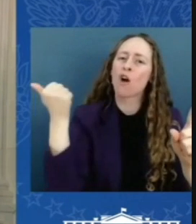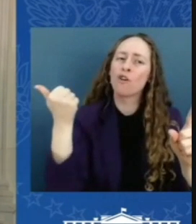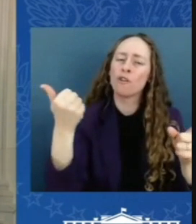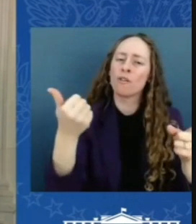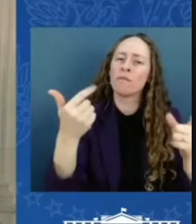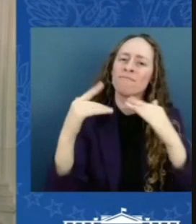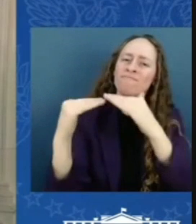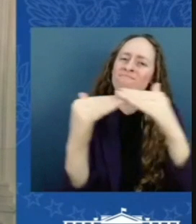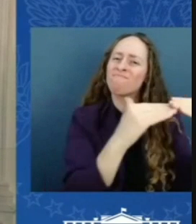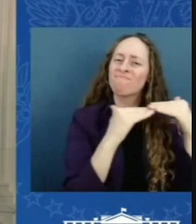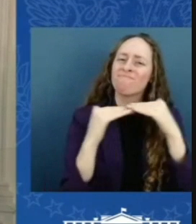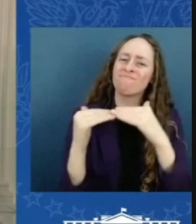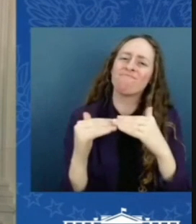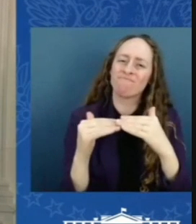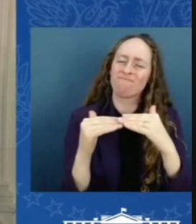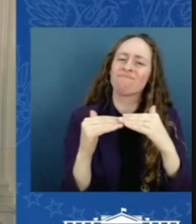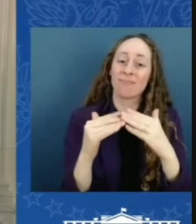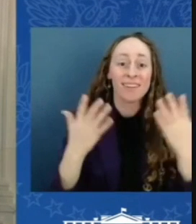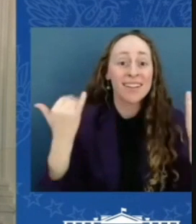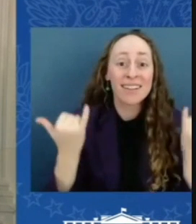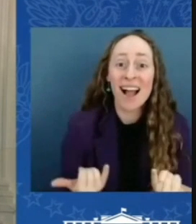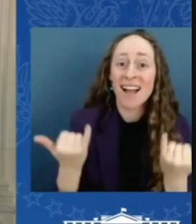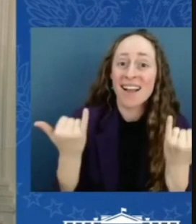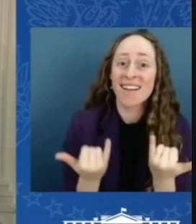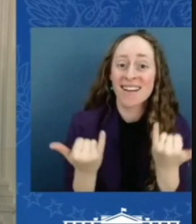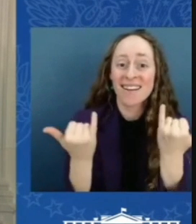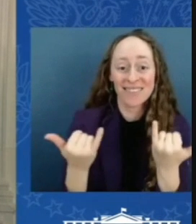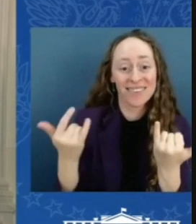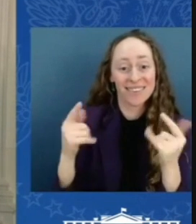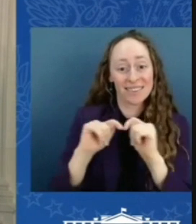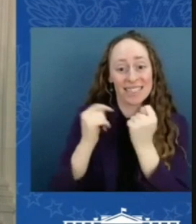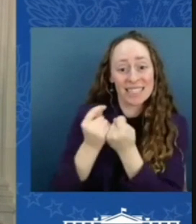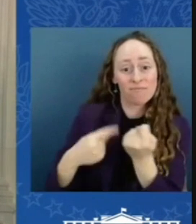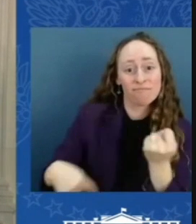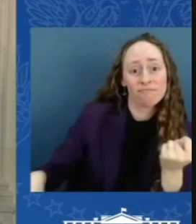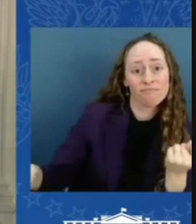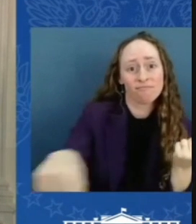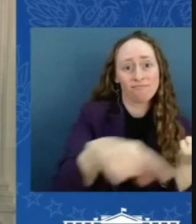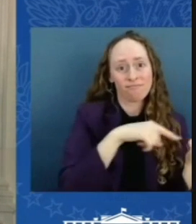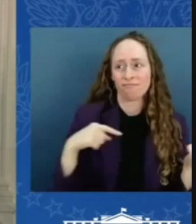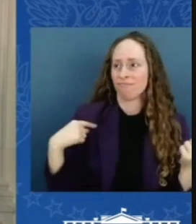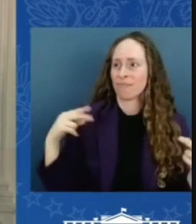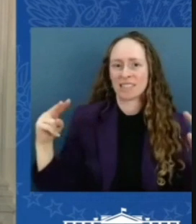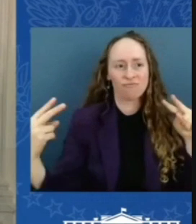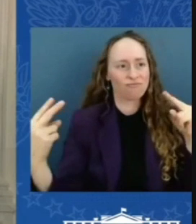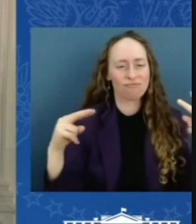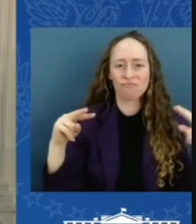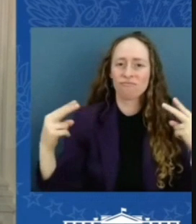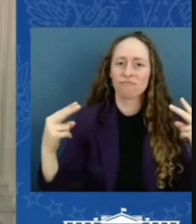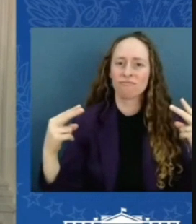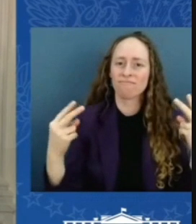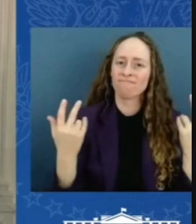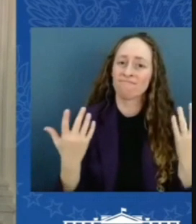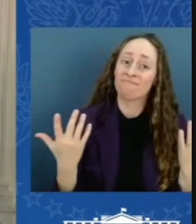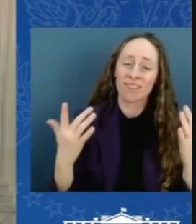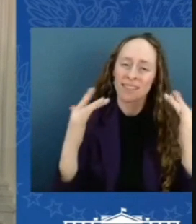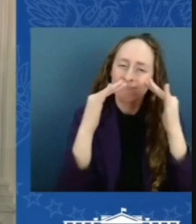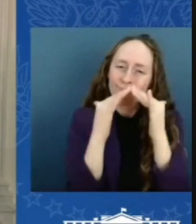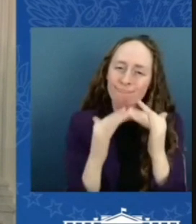staff, my team, and I stand here embodying diversity, inclusiveness, and unity.